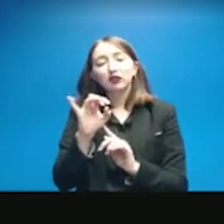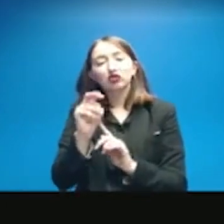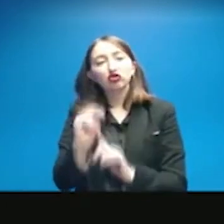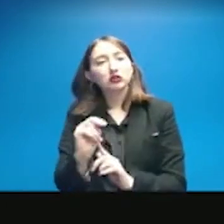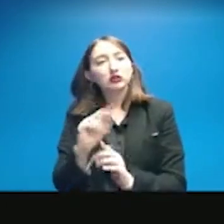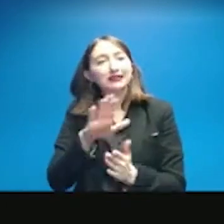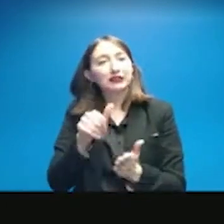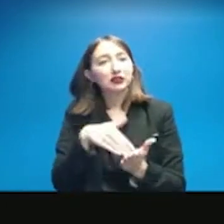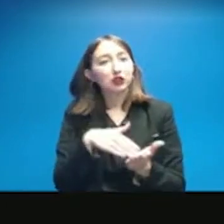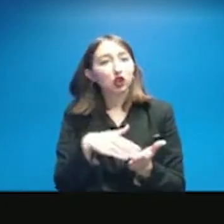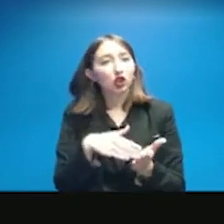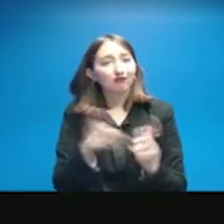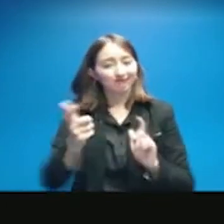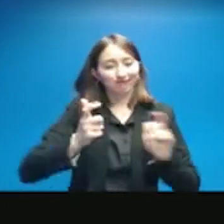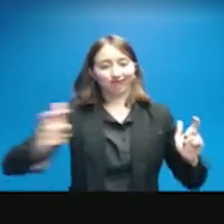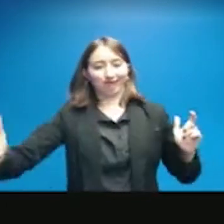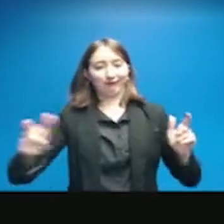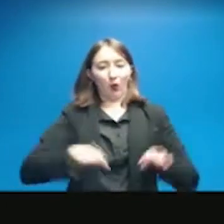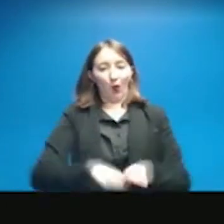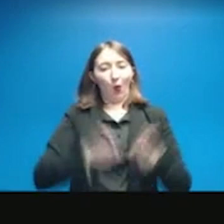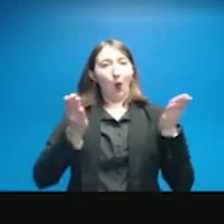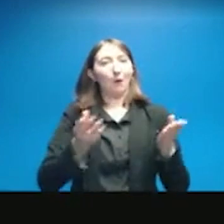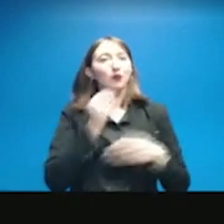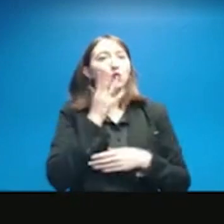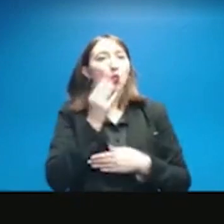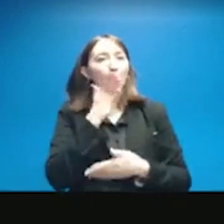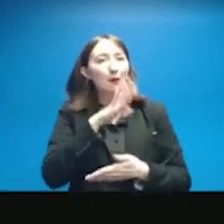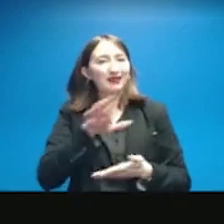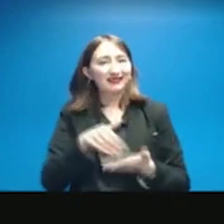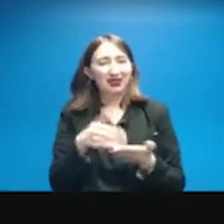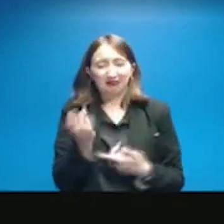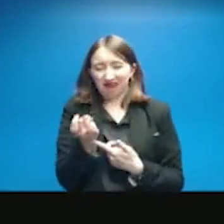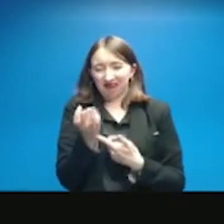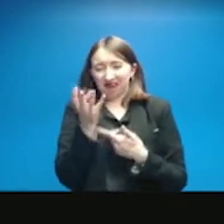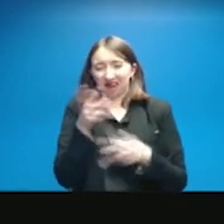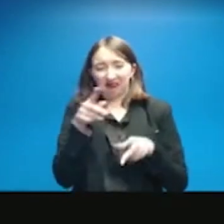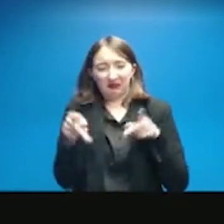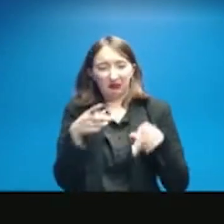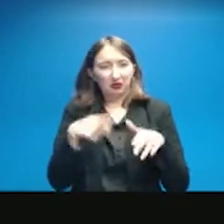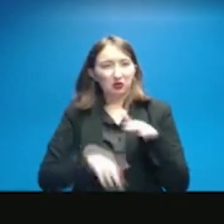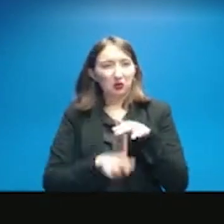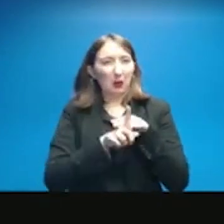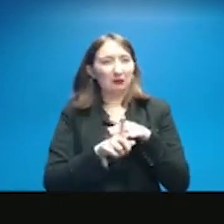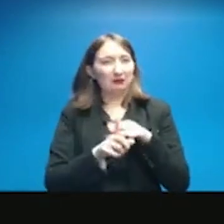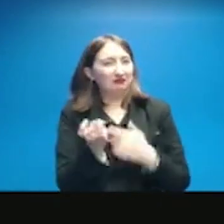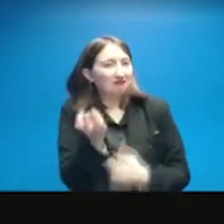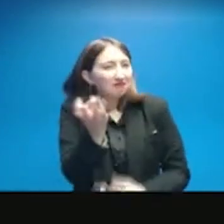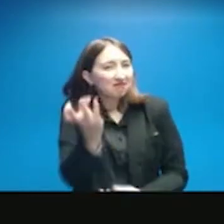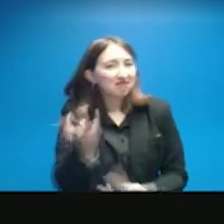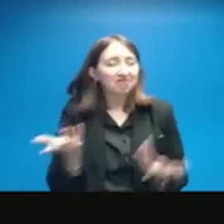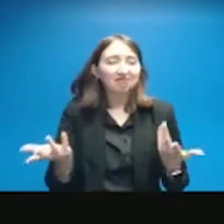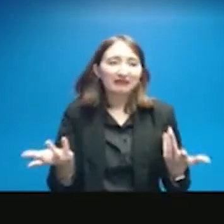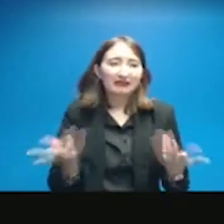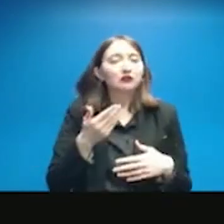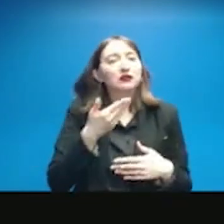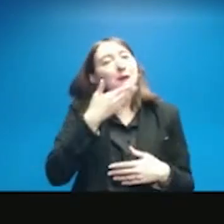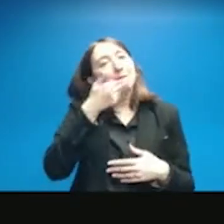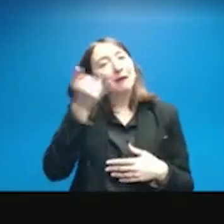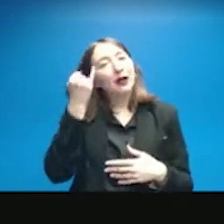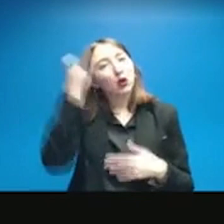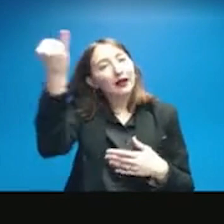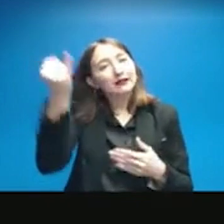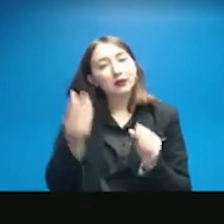as much individuals using that facility. So the thought was to open it up out into the neighborhoods to facilitate